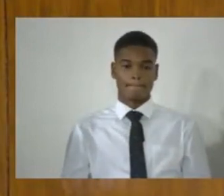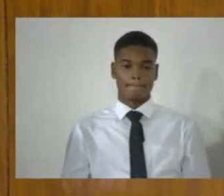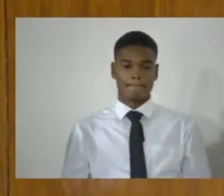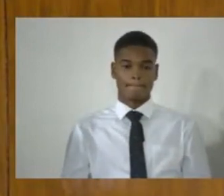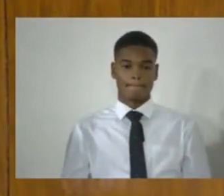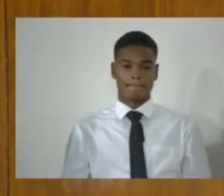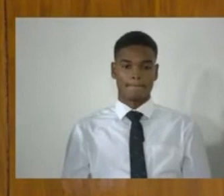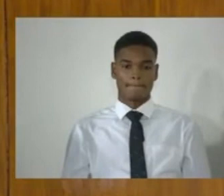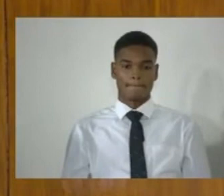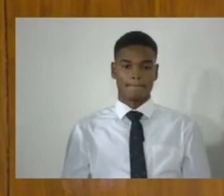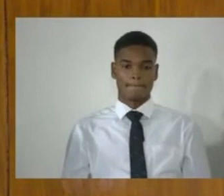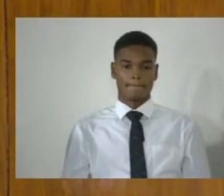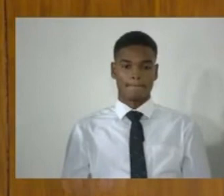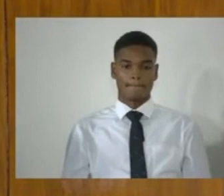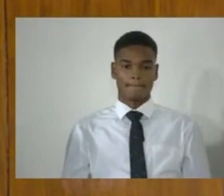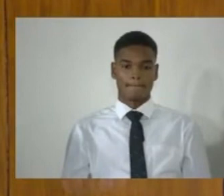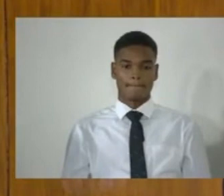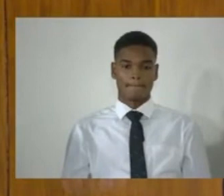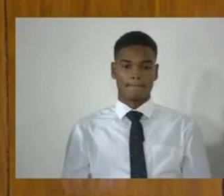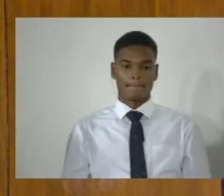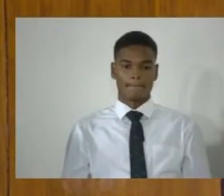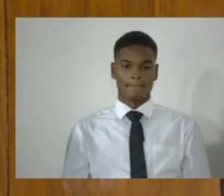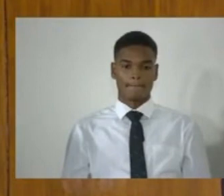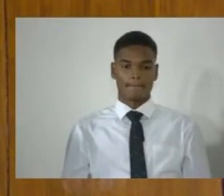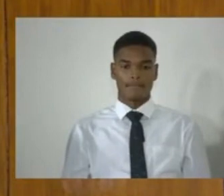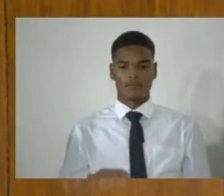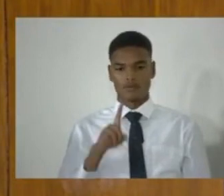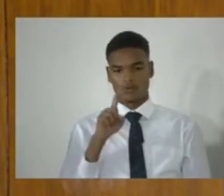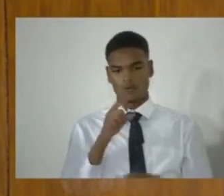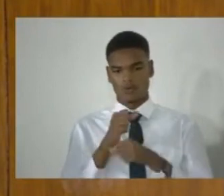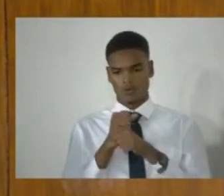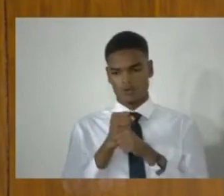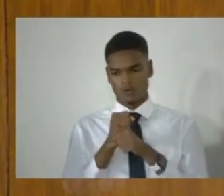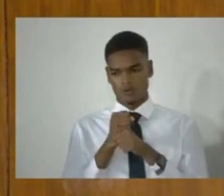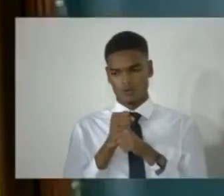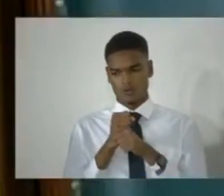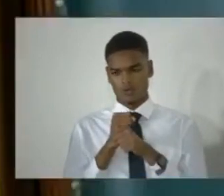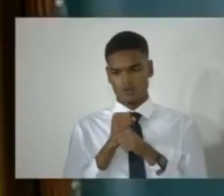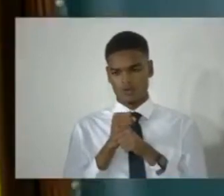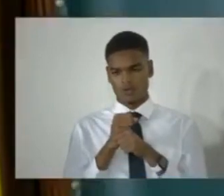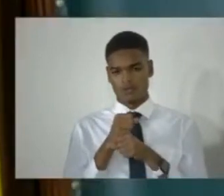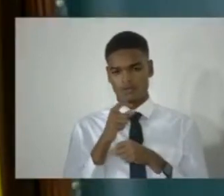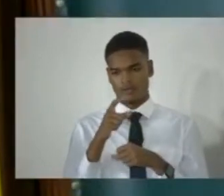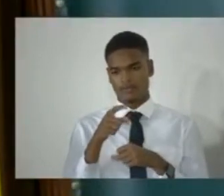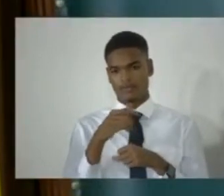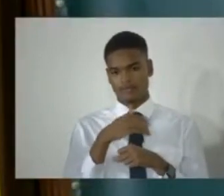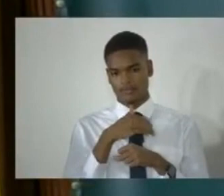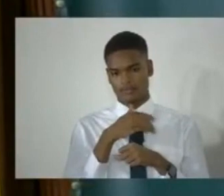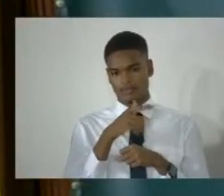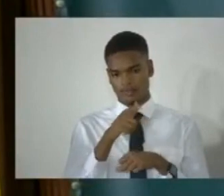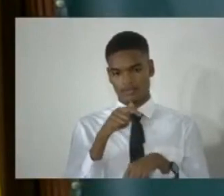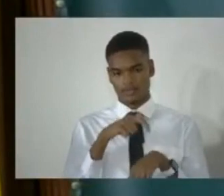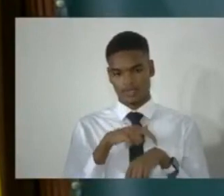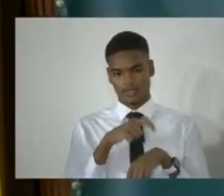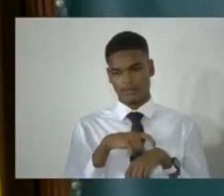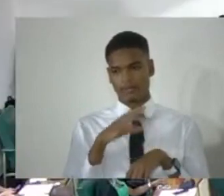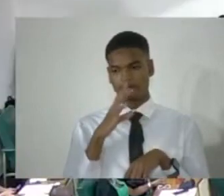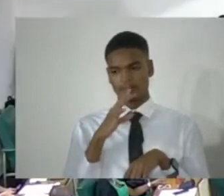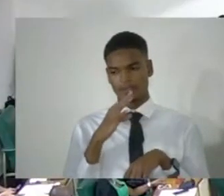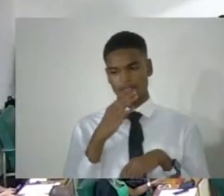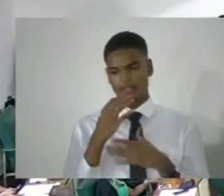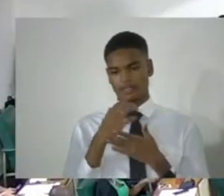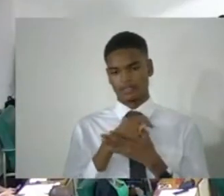Madam Speaker. One moment, please. The Member's time for speaking has expired. Has it? Oh. Enough time to complete.